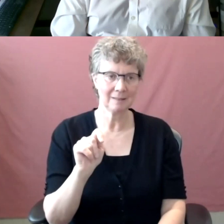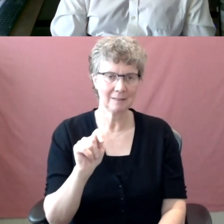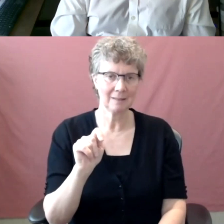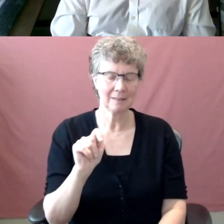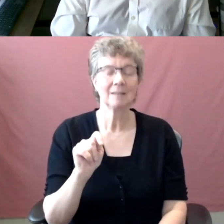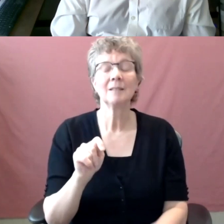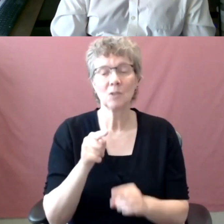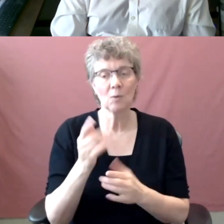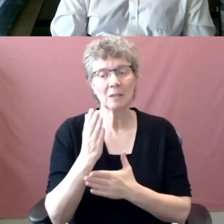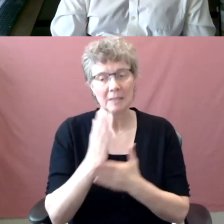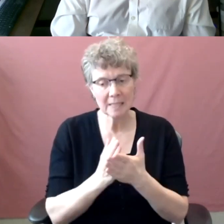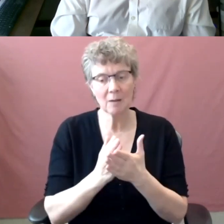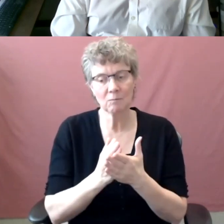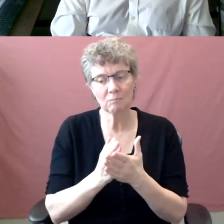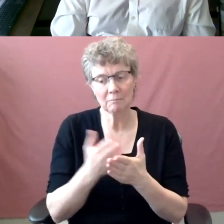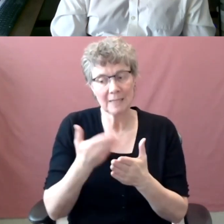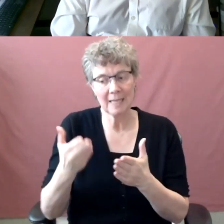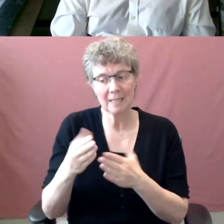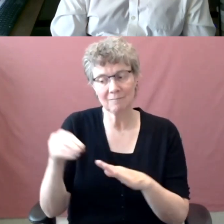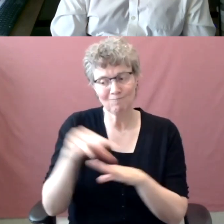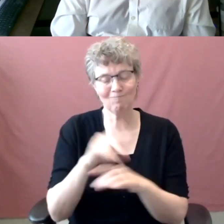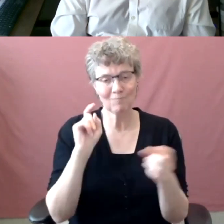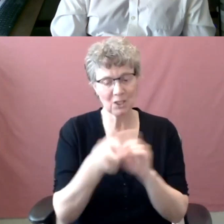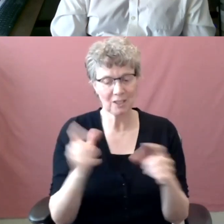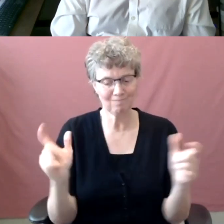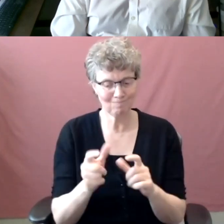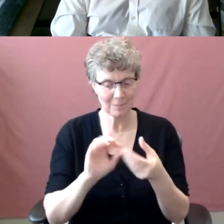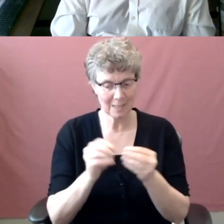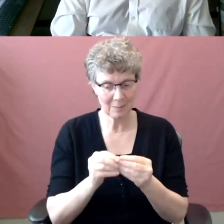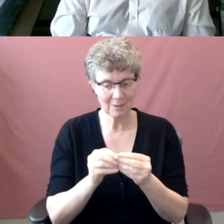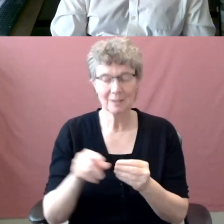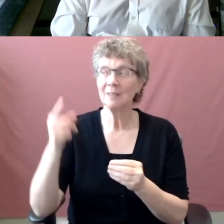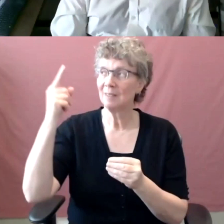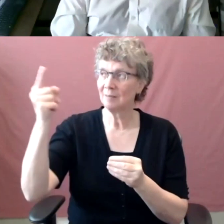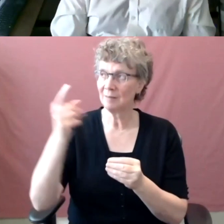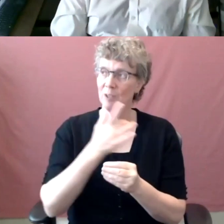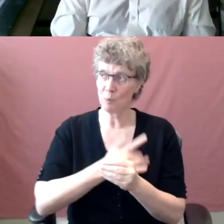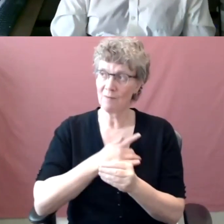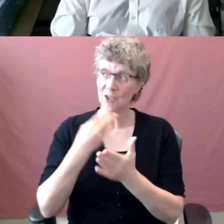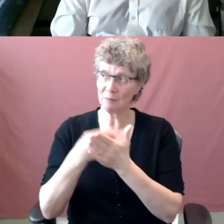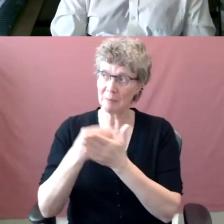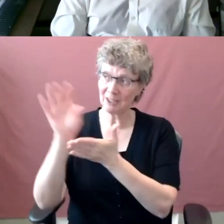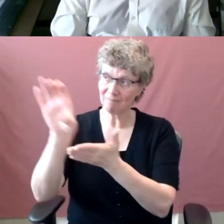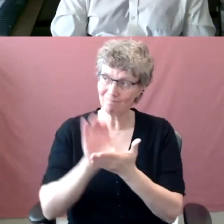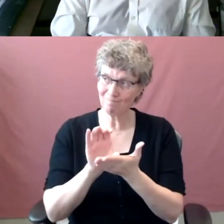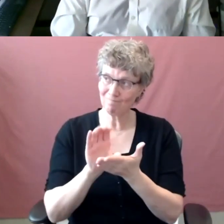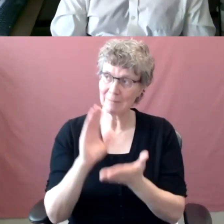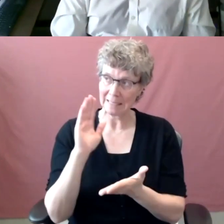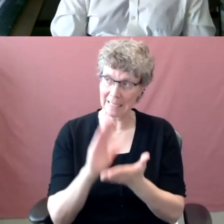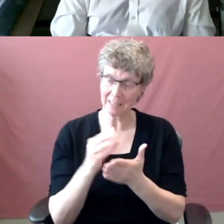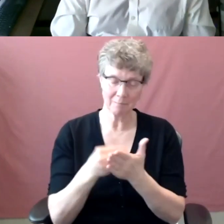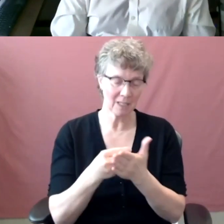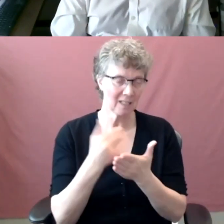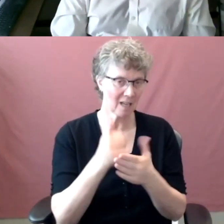The most immediate one being the provincial budget, but that benchmark really does demonstrate, uh, we have been